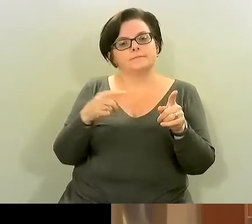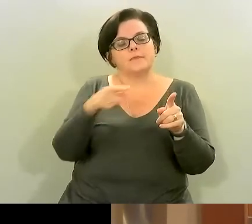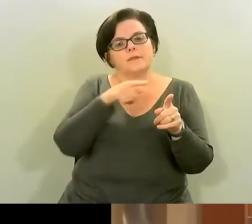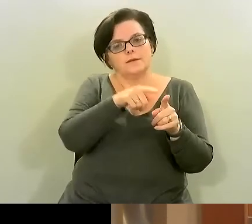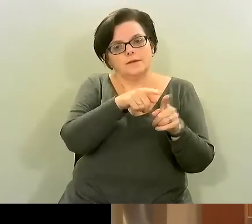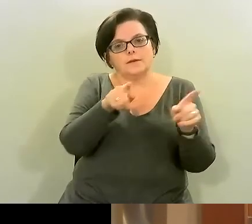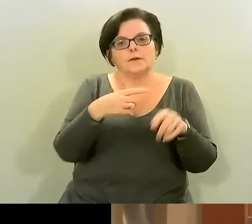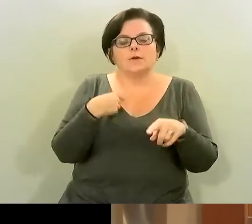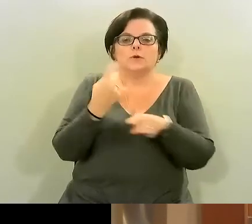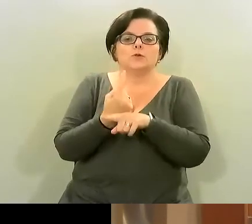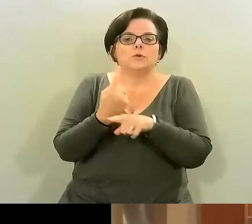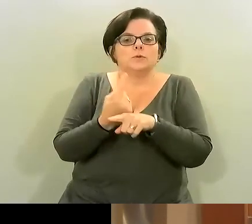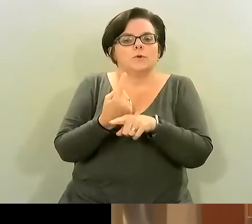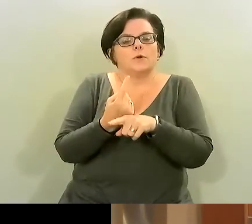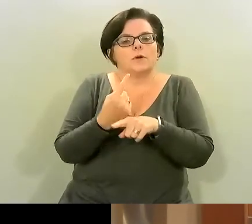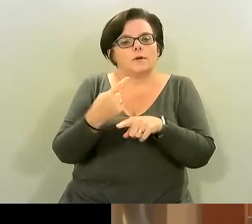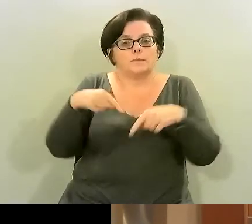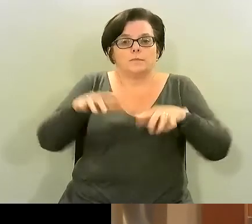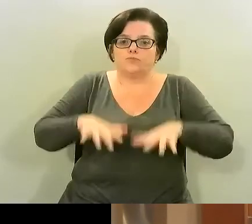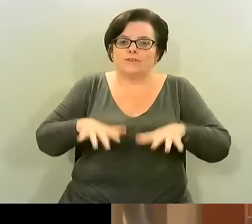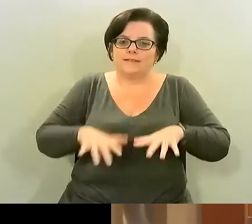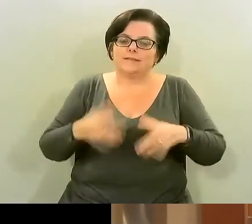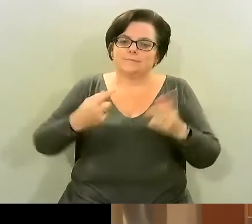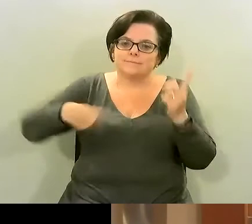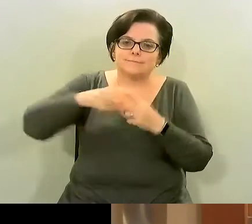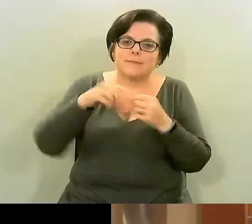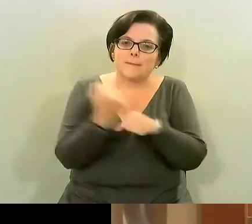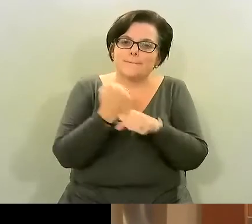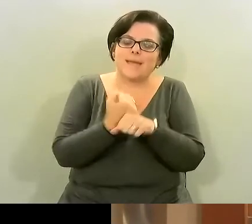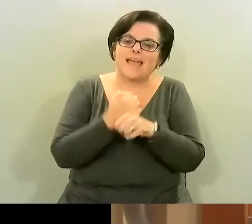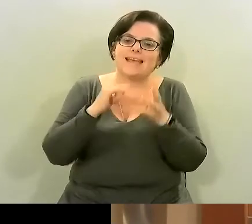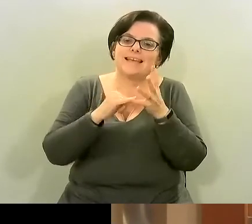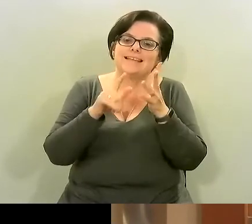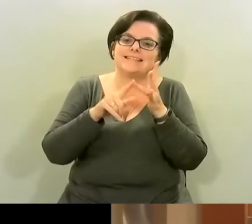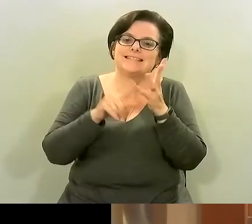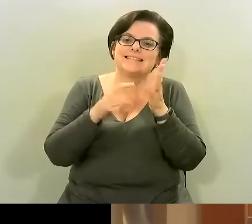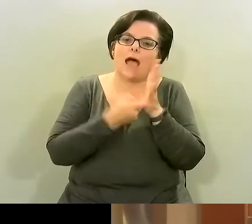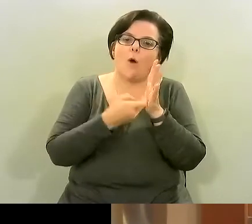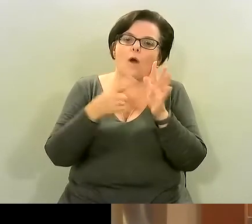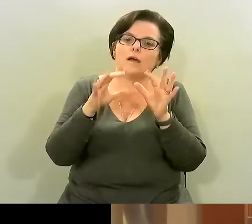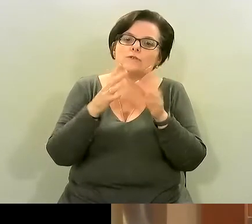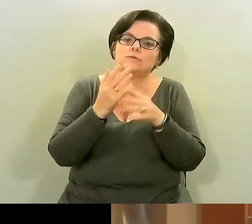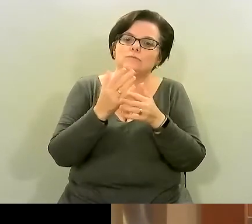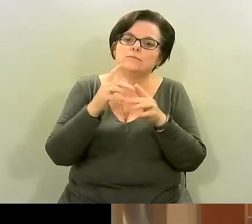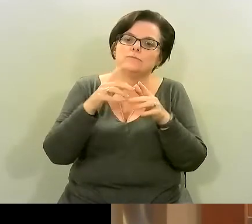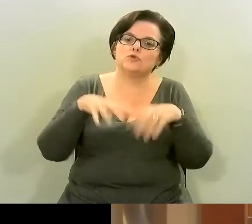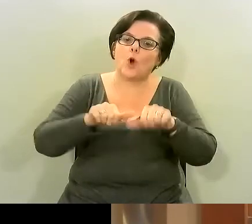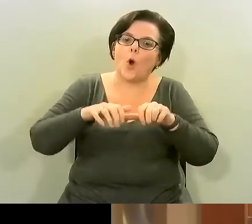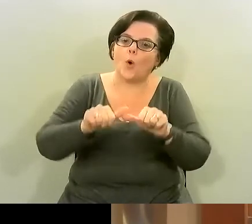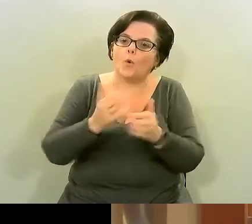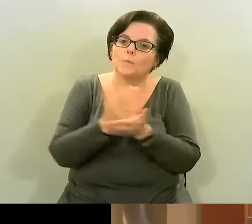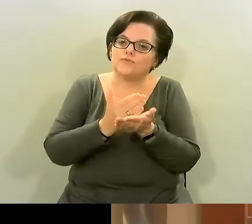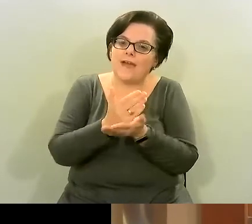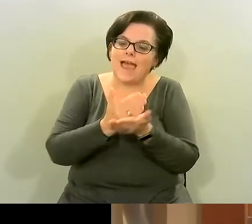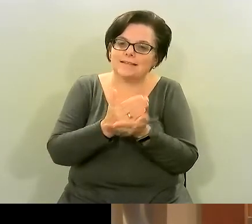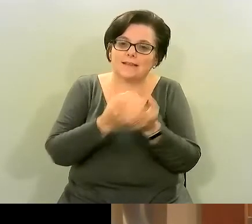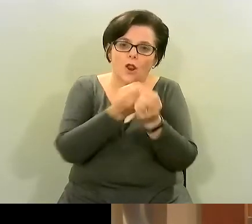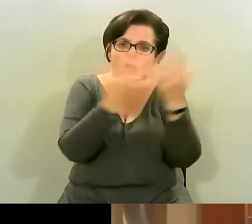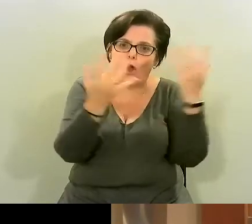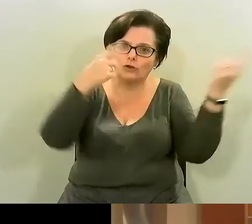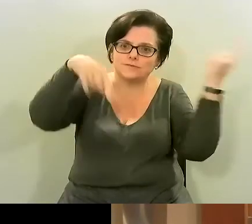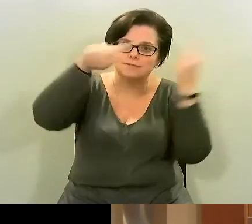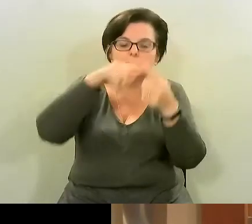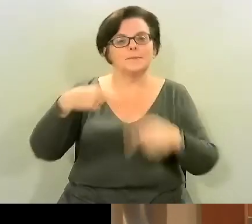a sourdough bread in britain during lockdown it became almost like a a kind of cliche um a couple of my friends and i